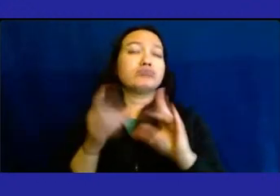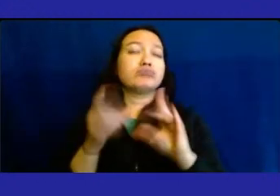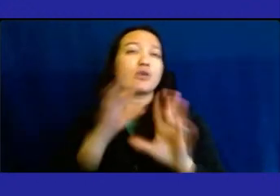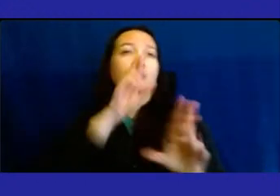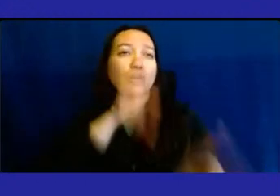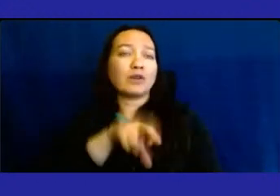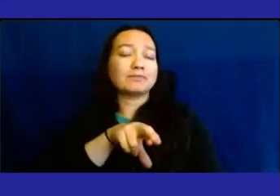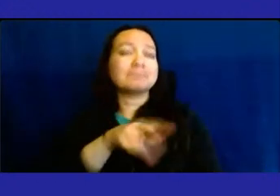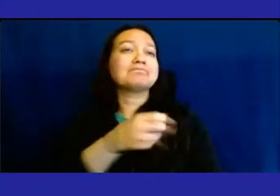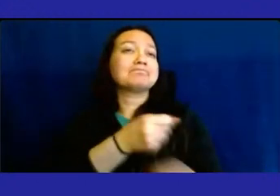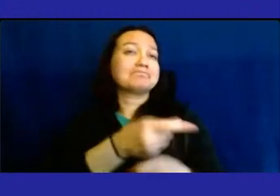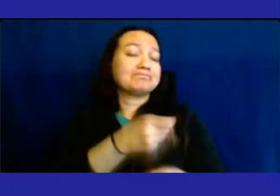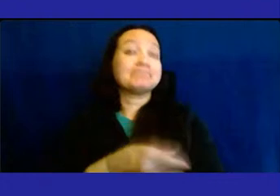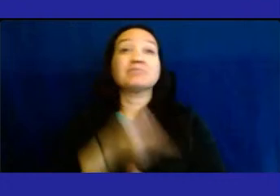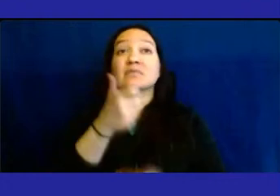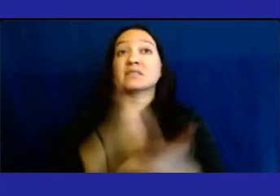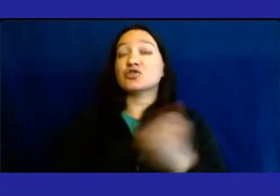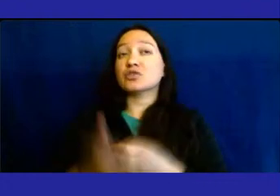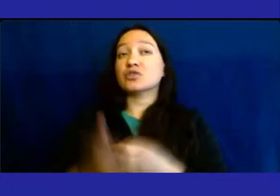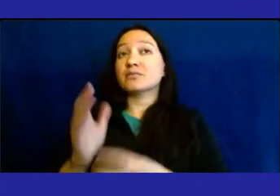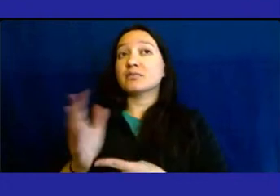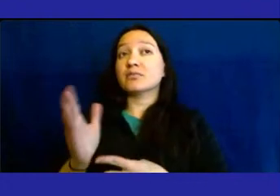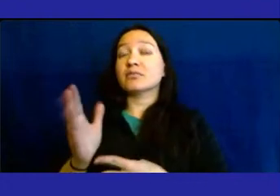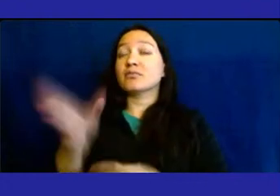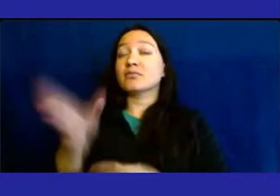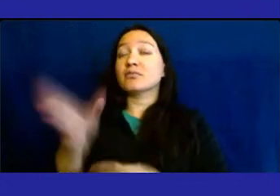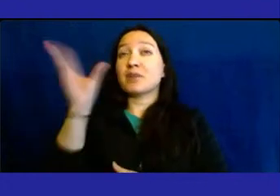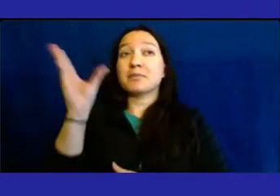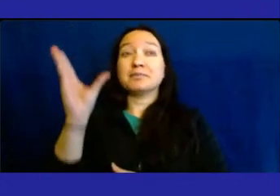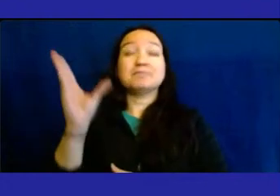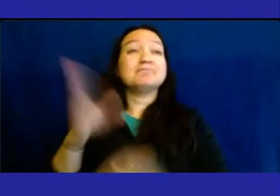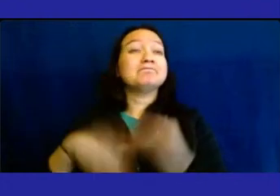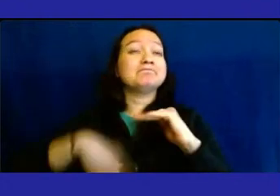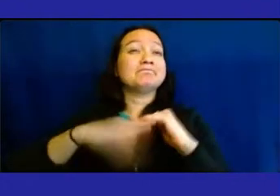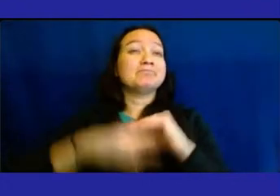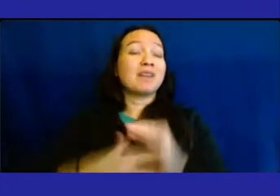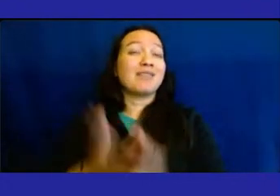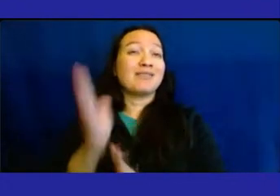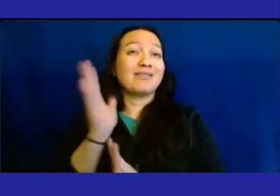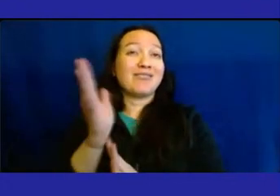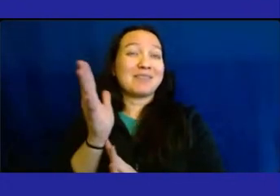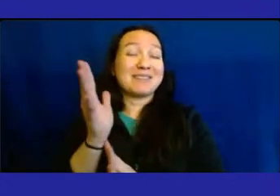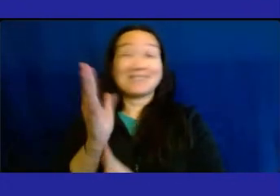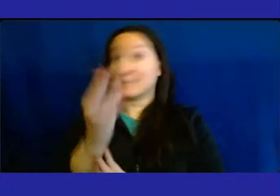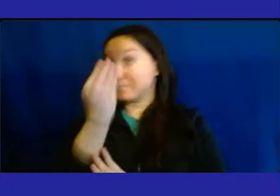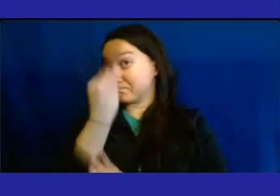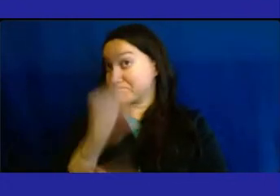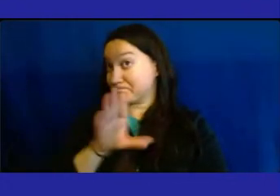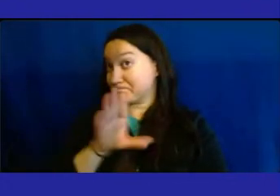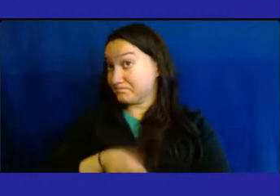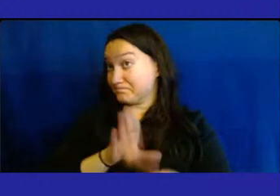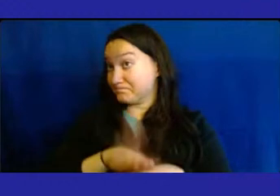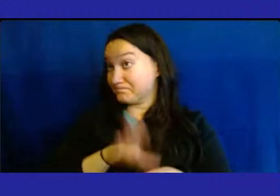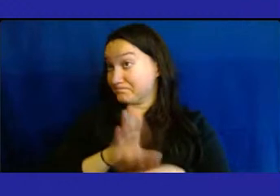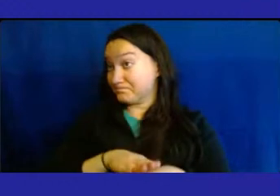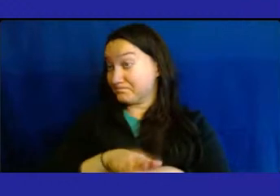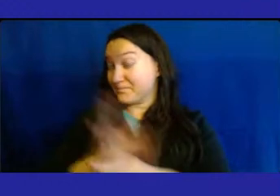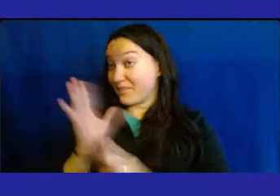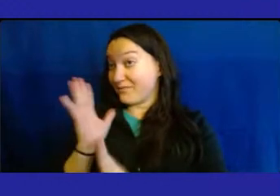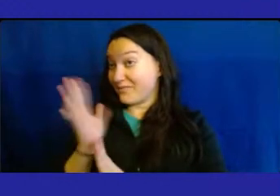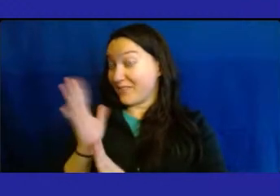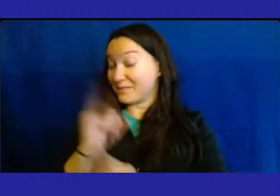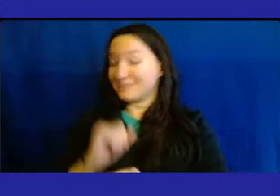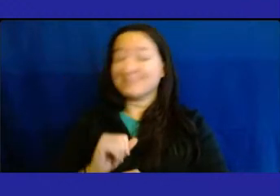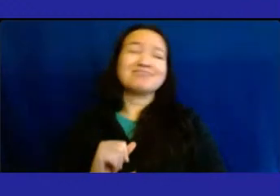Each presentation, each presentation, is allotted five minutes, as you heard me say earlier. And we are